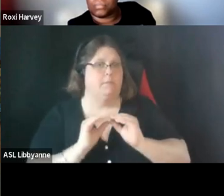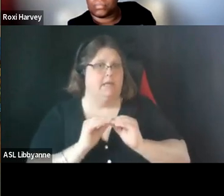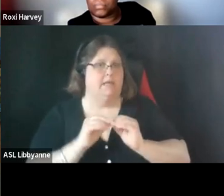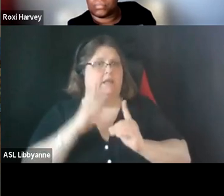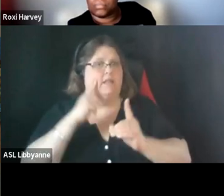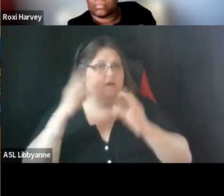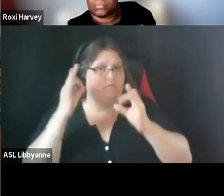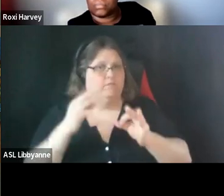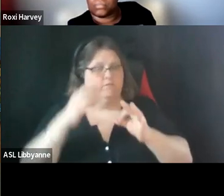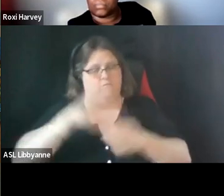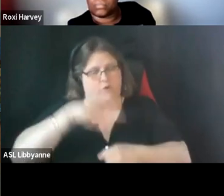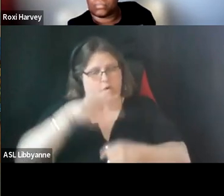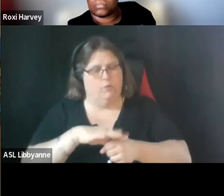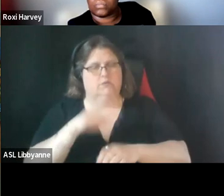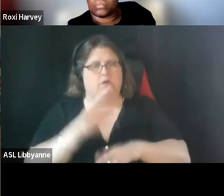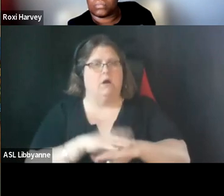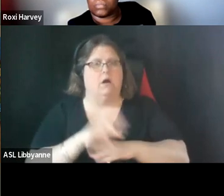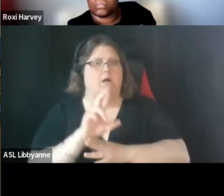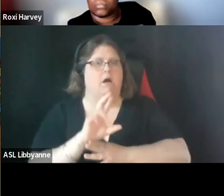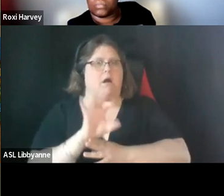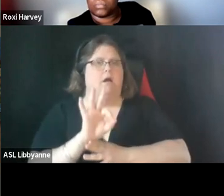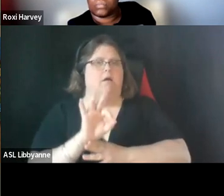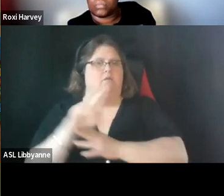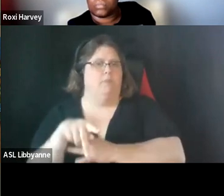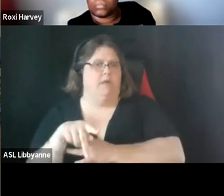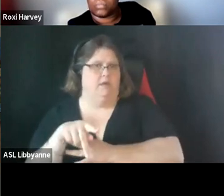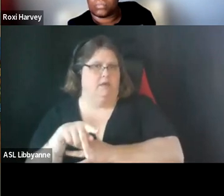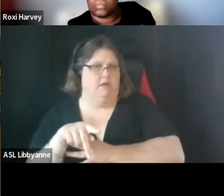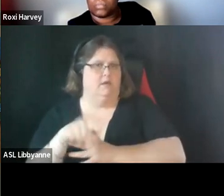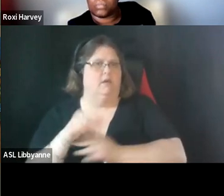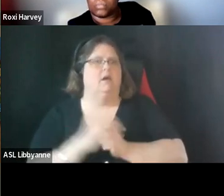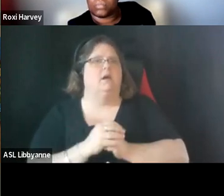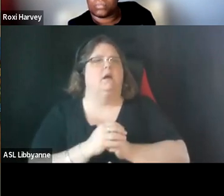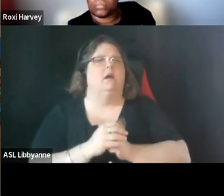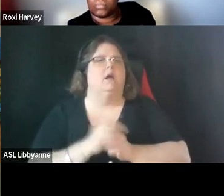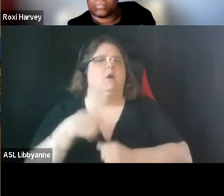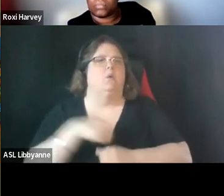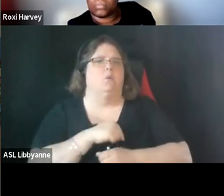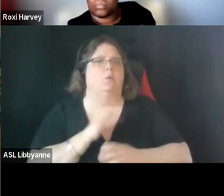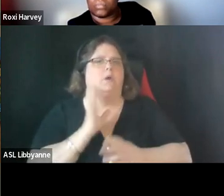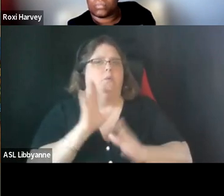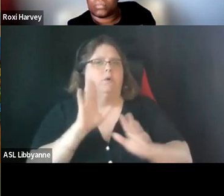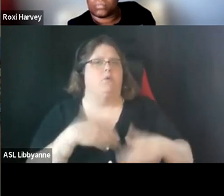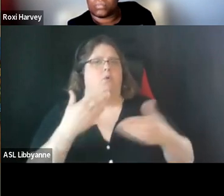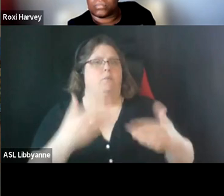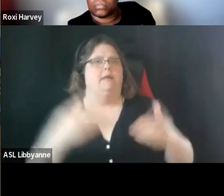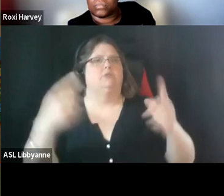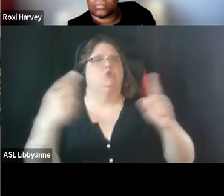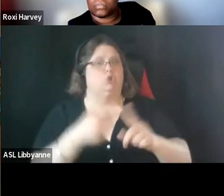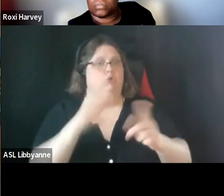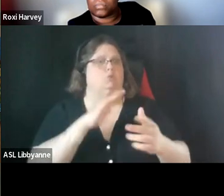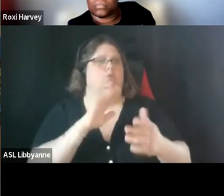rfp and what we're doing um is uh making a recommendation to the school committee um